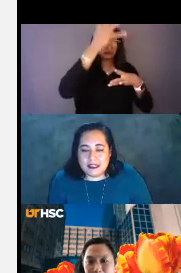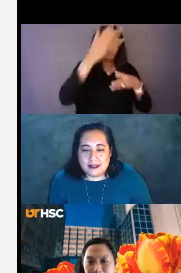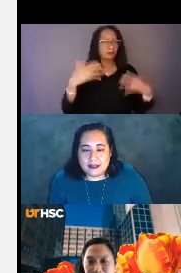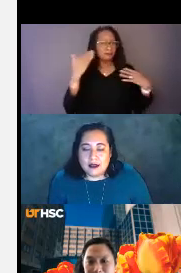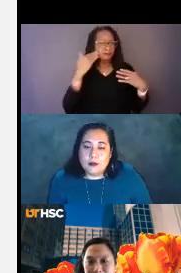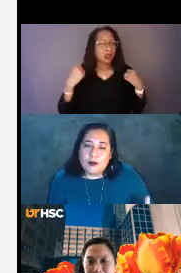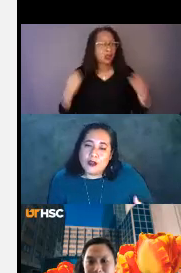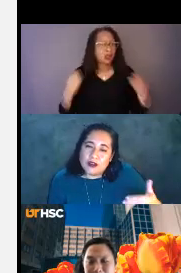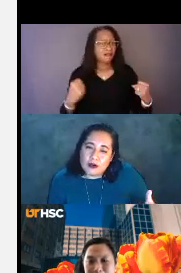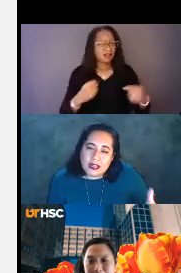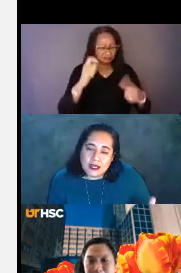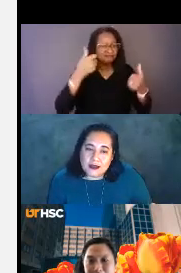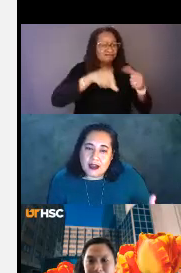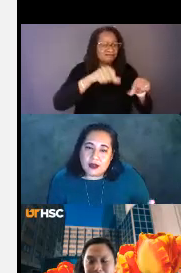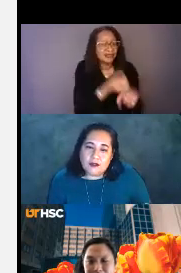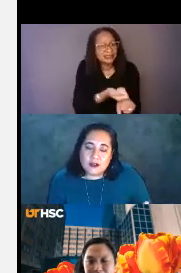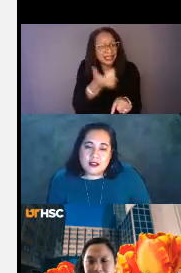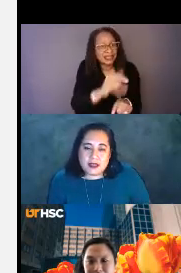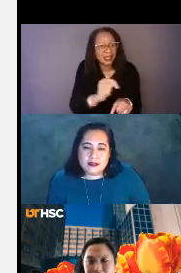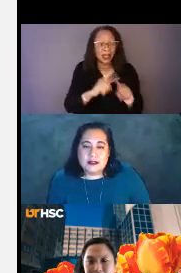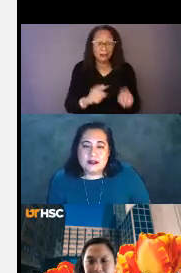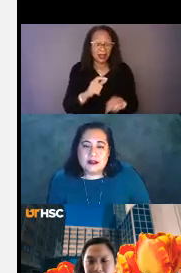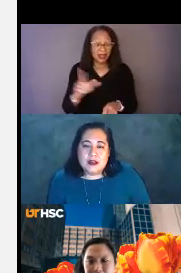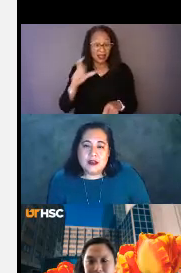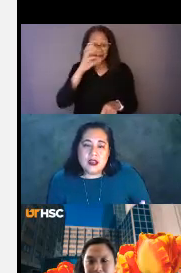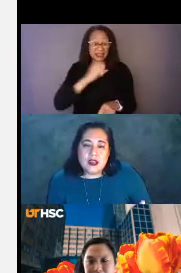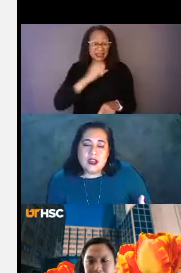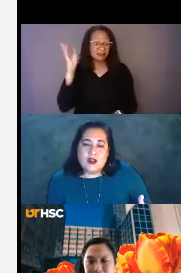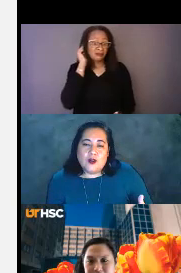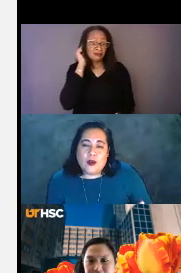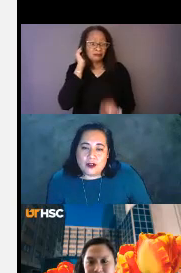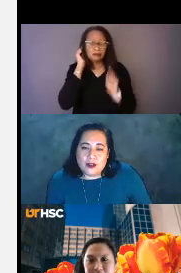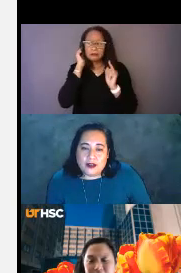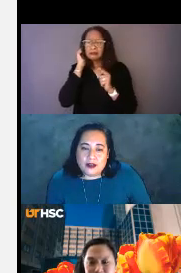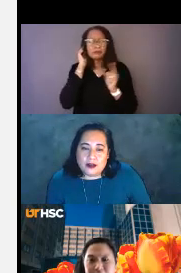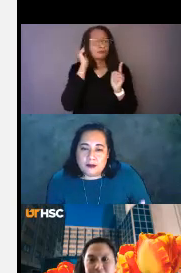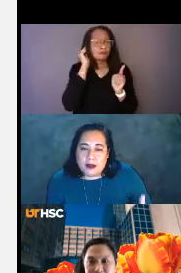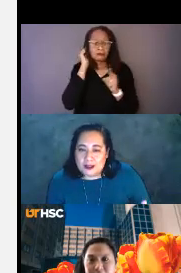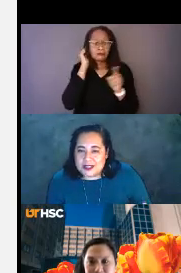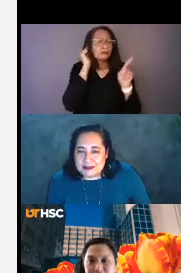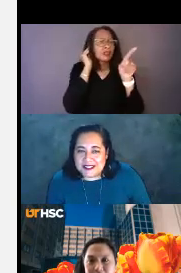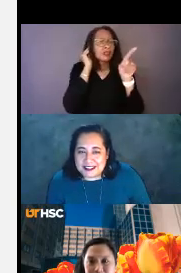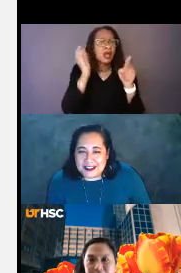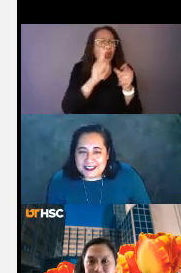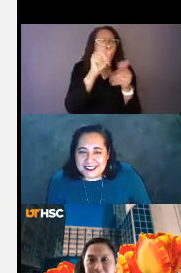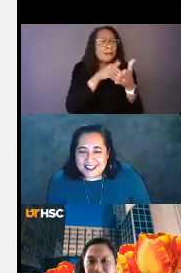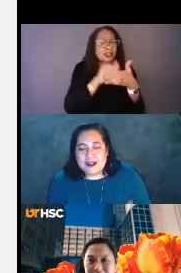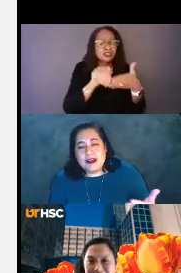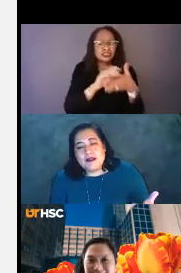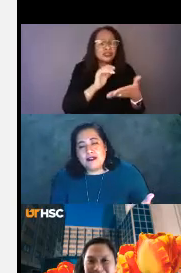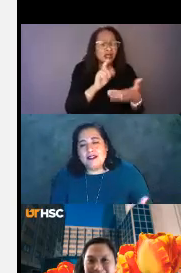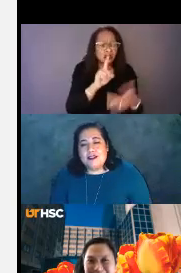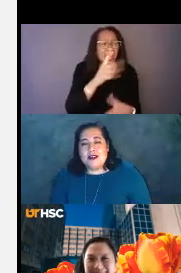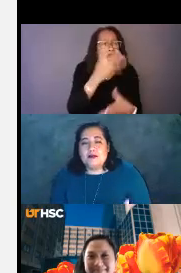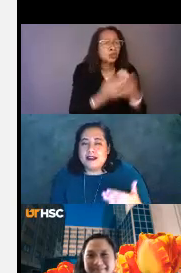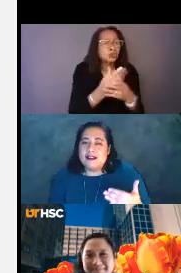delete it. But when you don't hear that reinforced message, you're wondering, am I losing a million dollars? Yeah, I'm